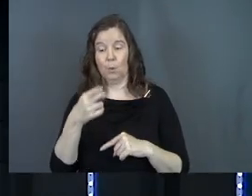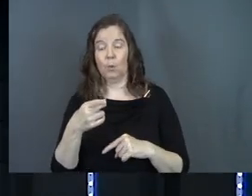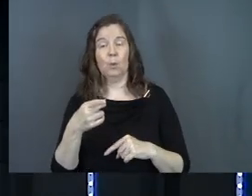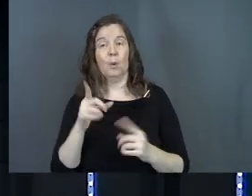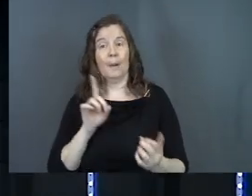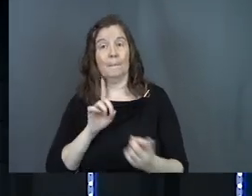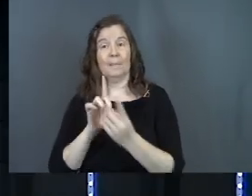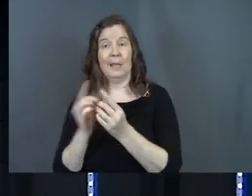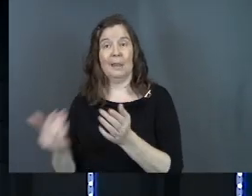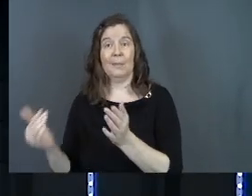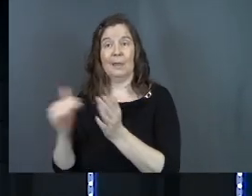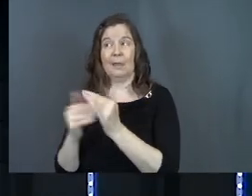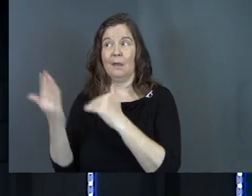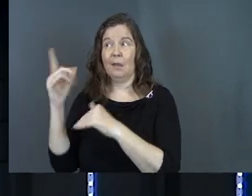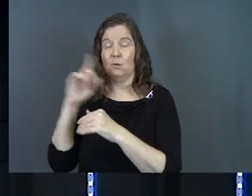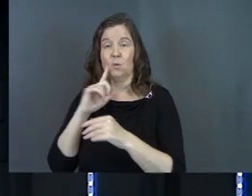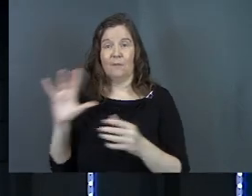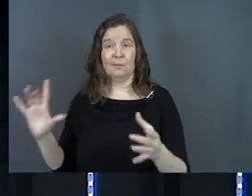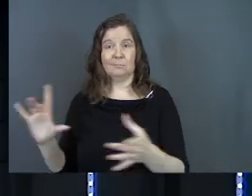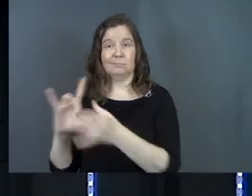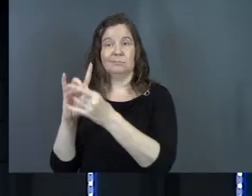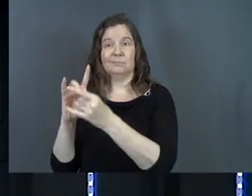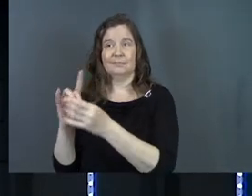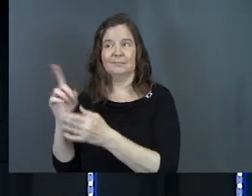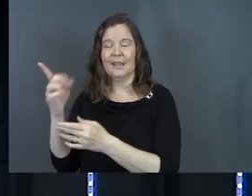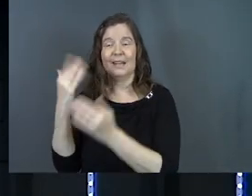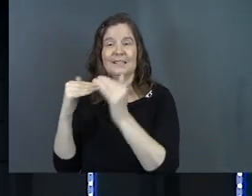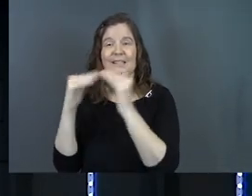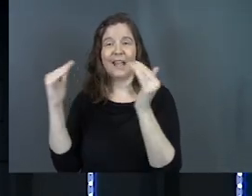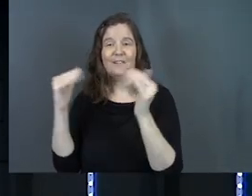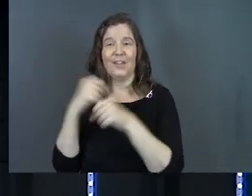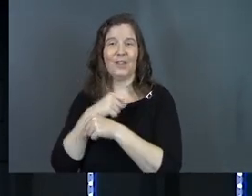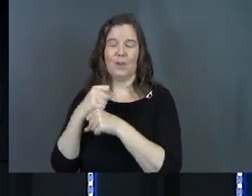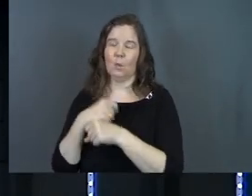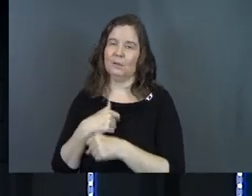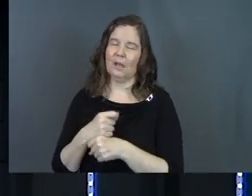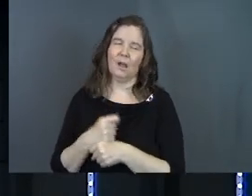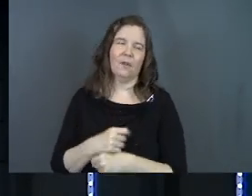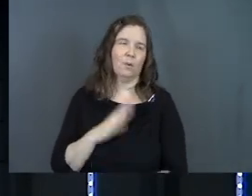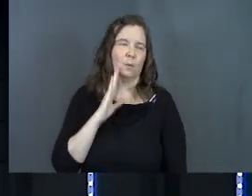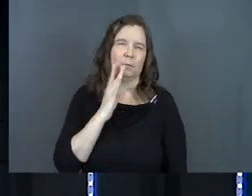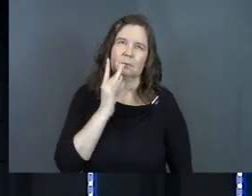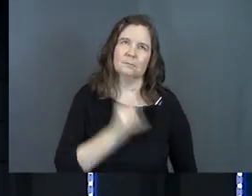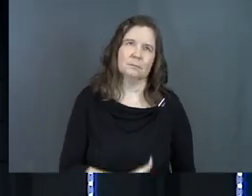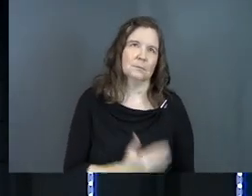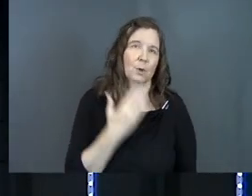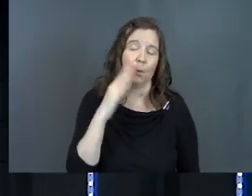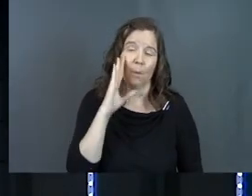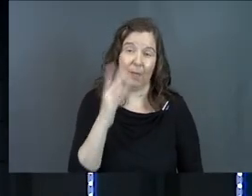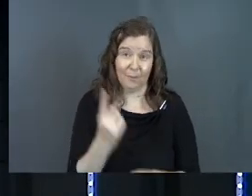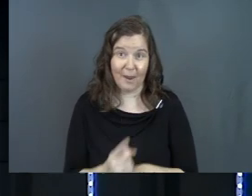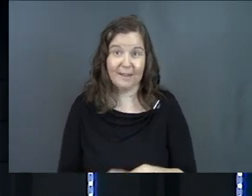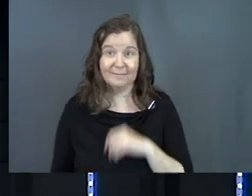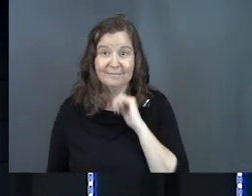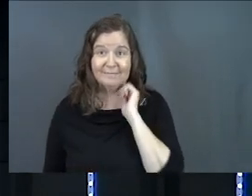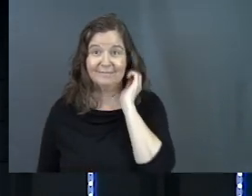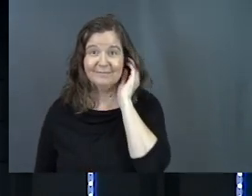meet them again and you have your reunion and it's heavenly coffee, which that coffee is going to be so good. Right?